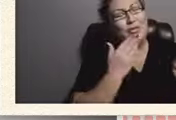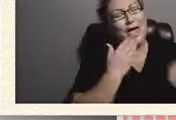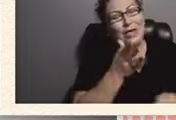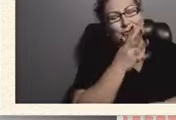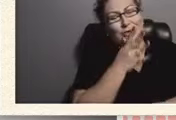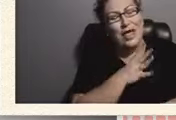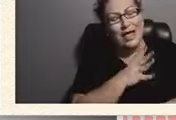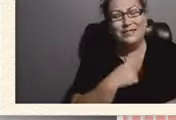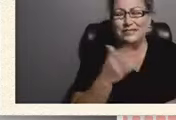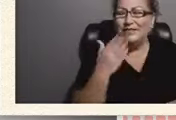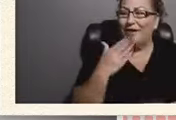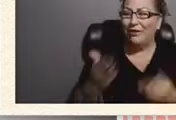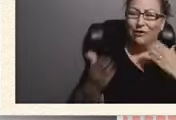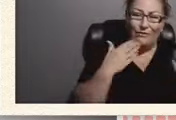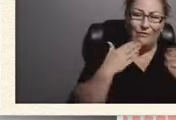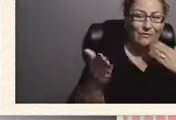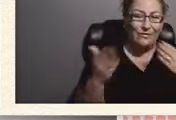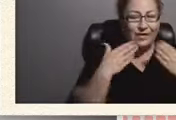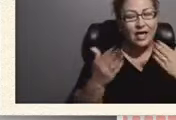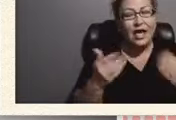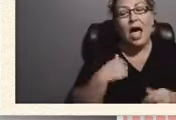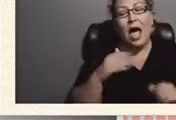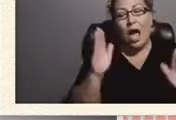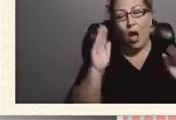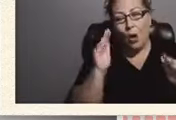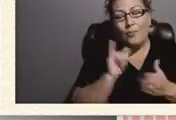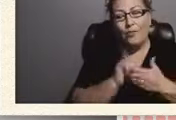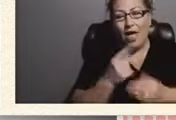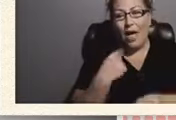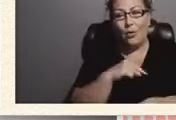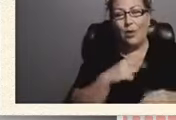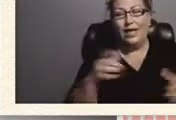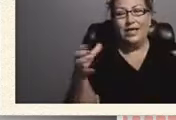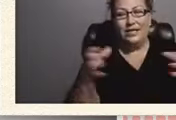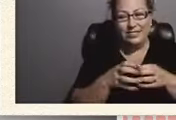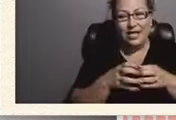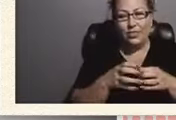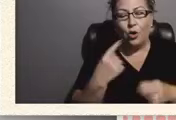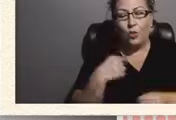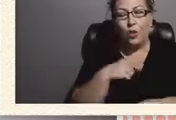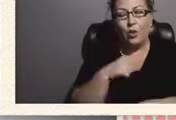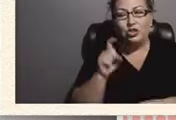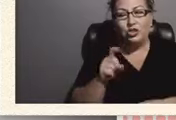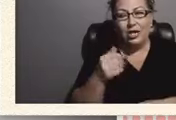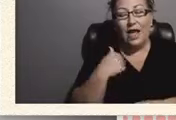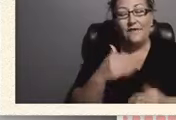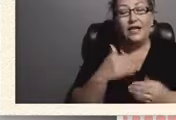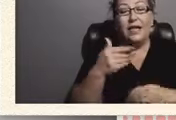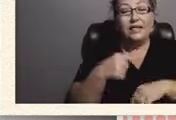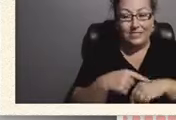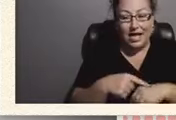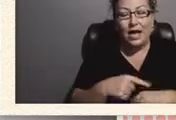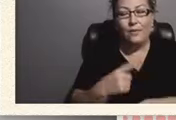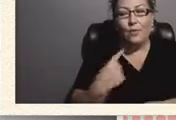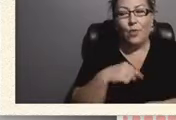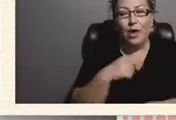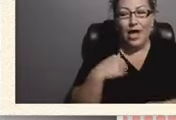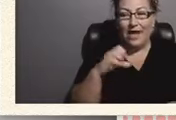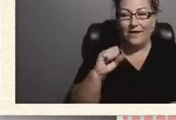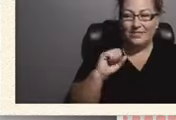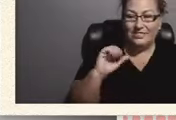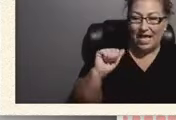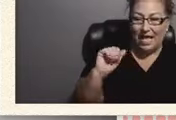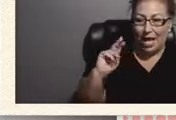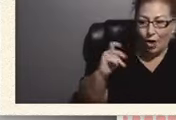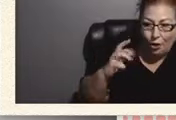with you i hope that we get together and we should have next time we're having sangrias or wine so we